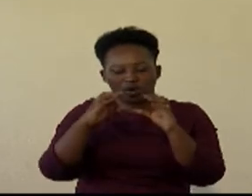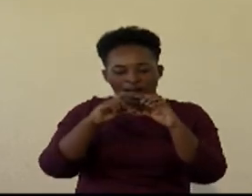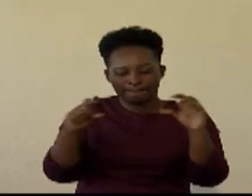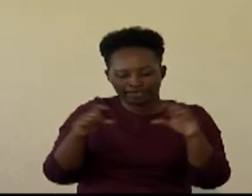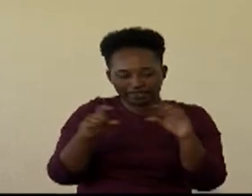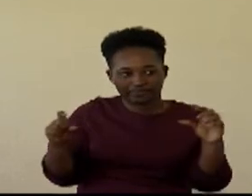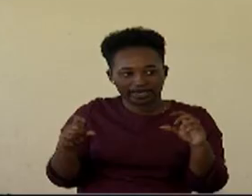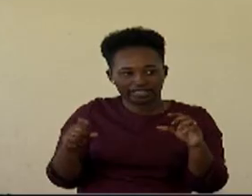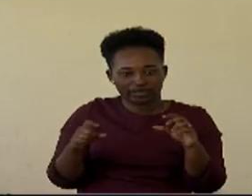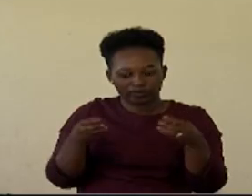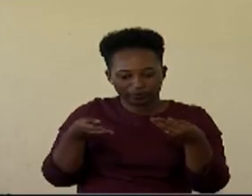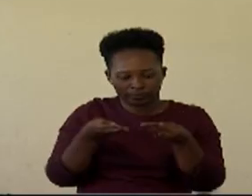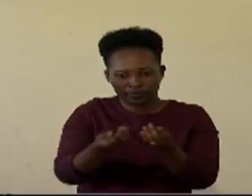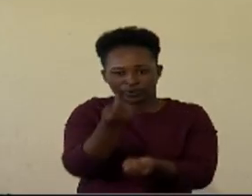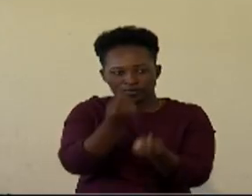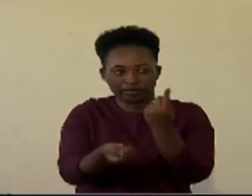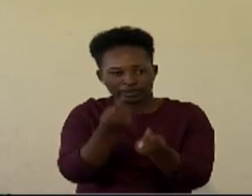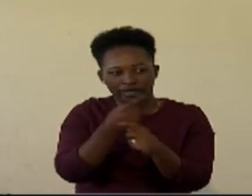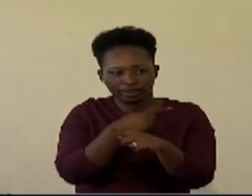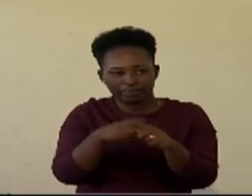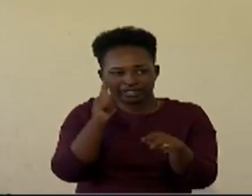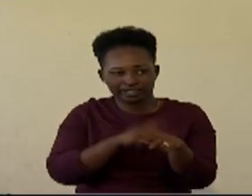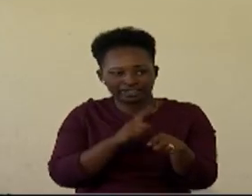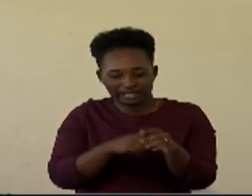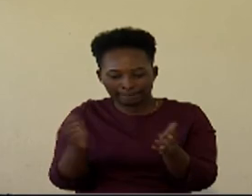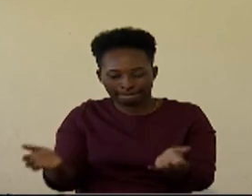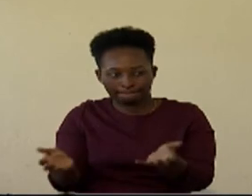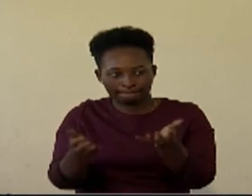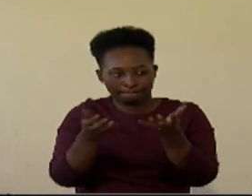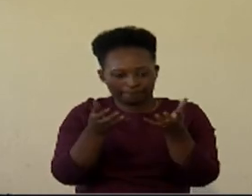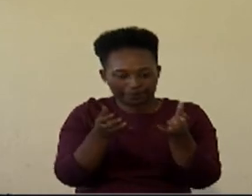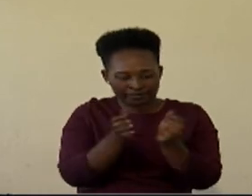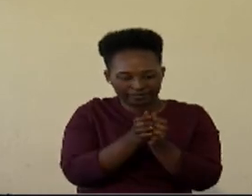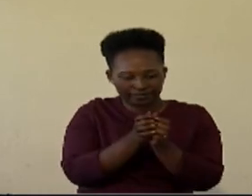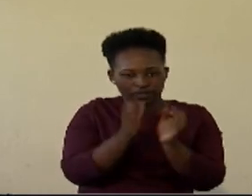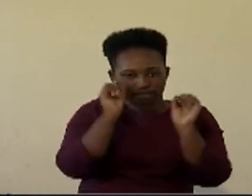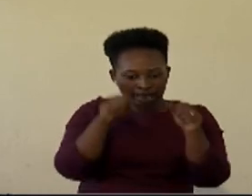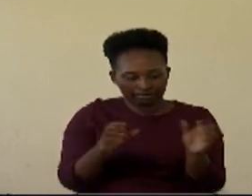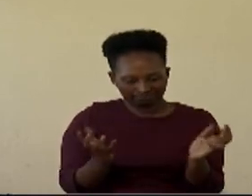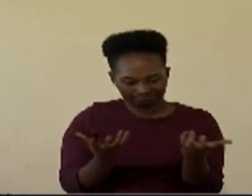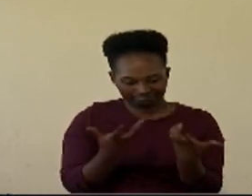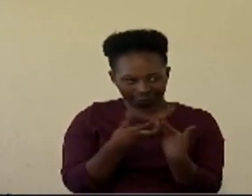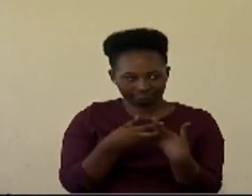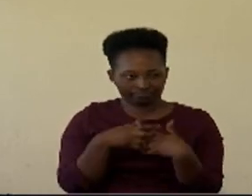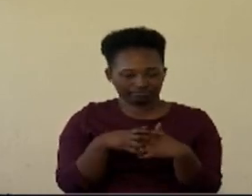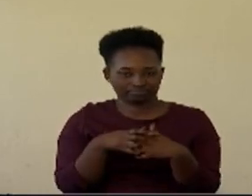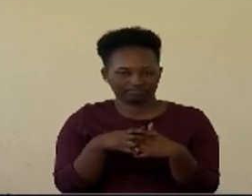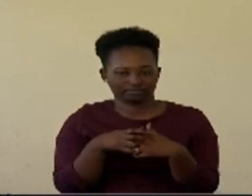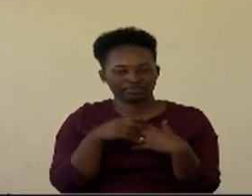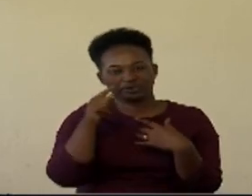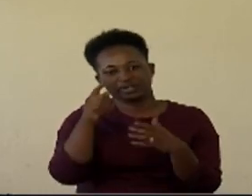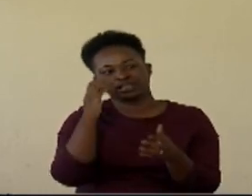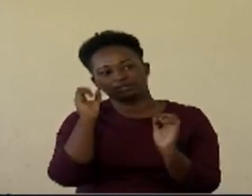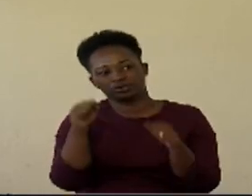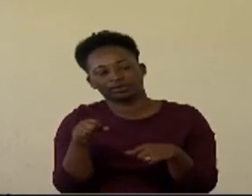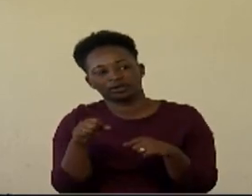but every time you lifting them and you put them together they tend to kind of stick together could that be a fair representation